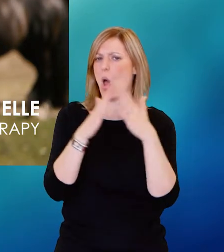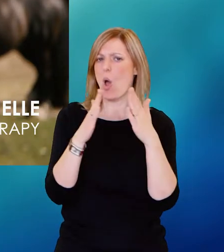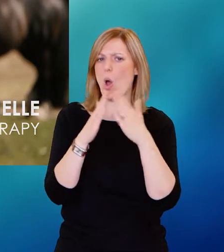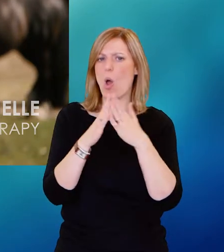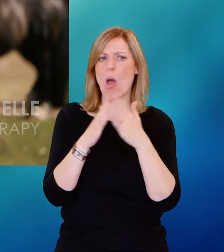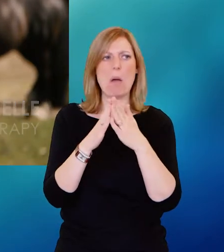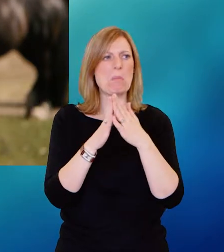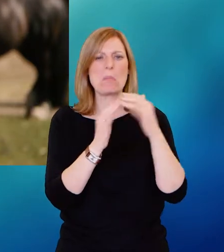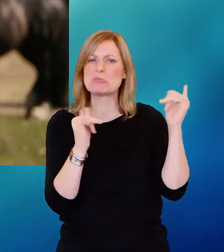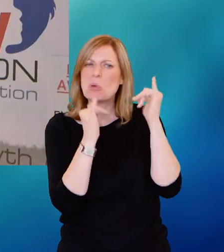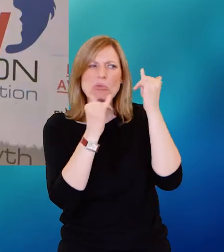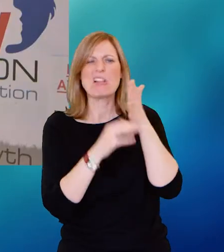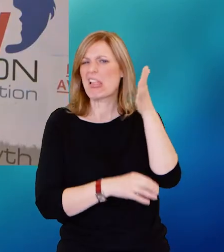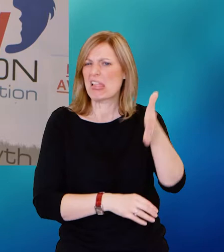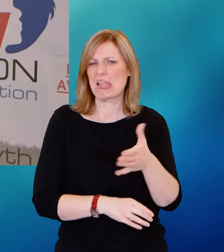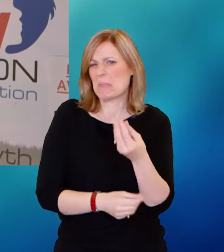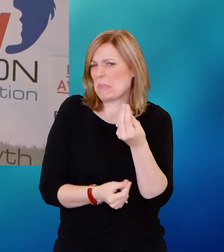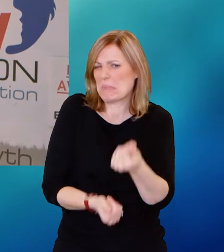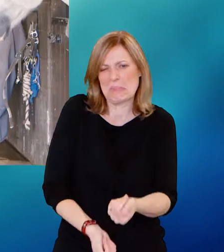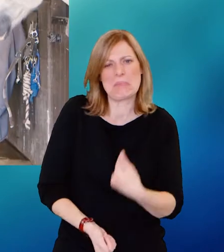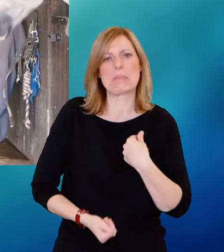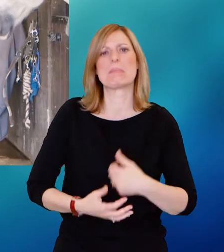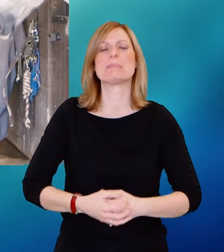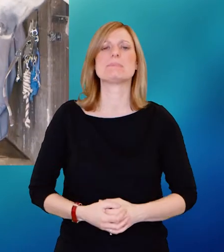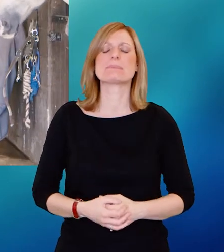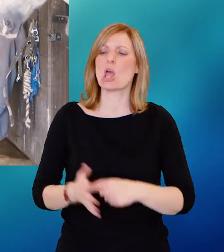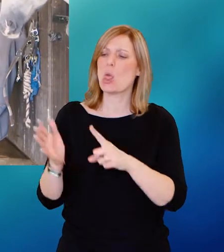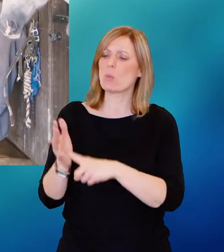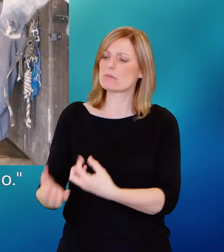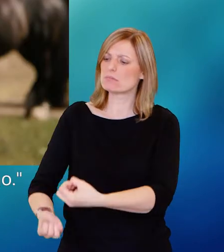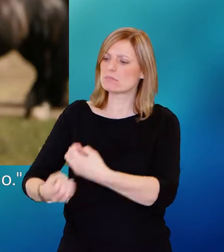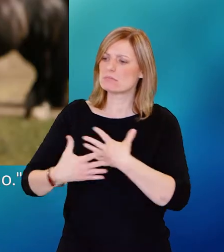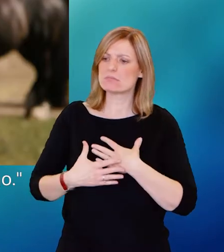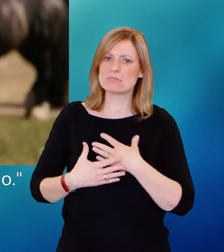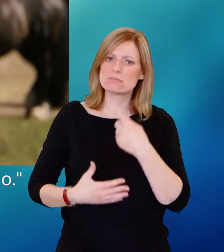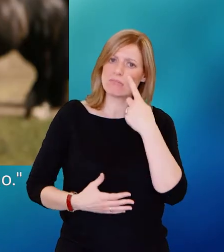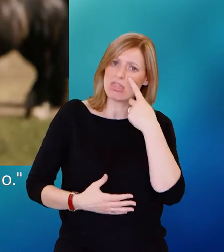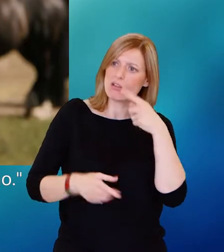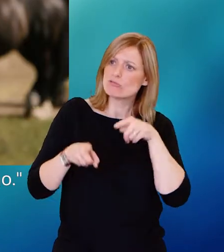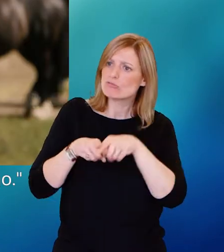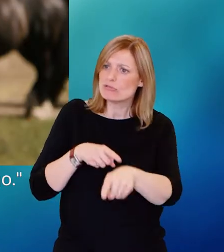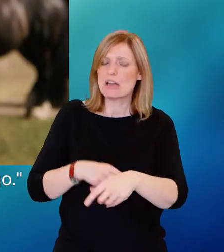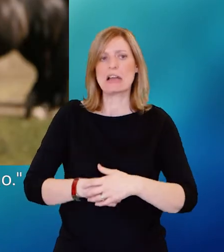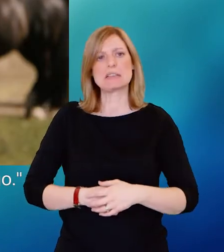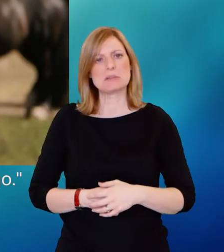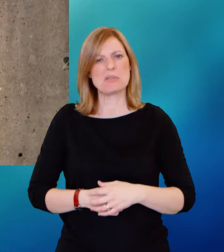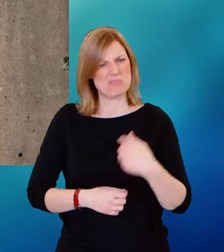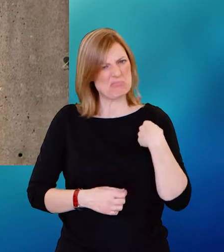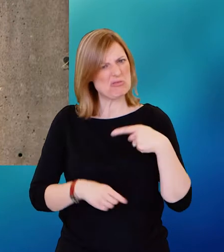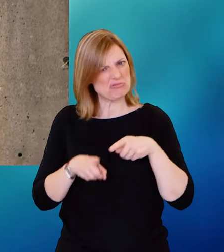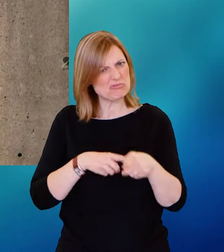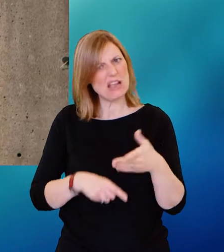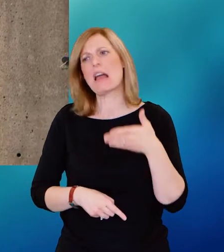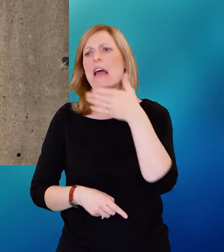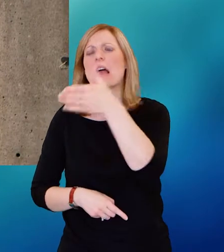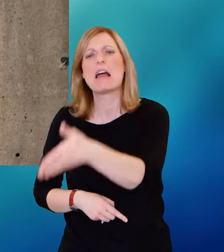socialise or nothing. And then Louise mentioned about this and I thought, you know, I'll give it again. It offers